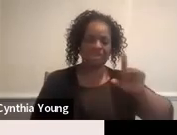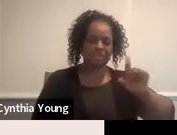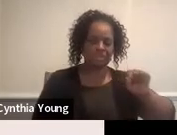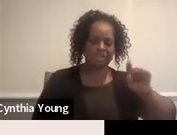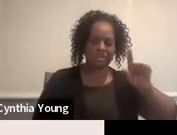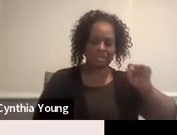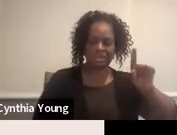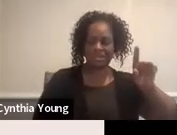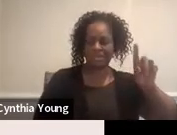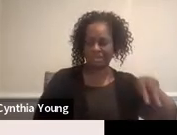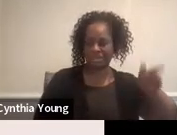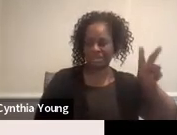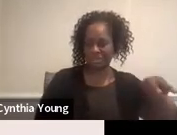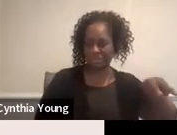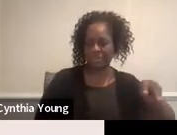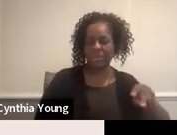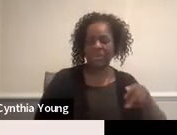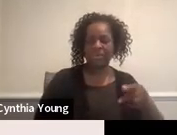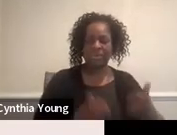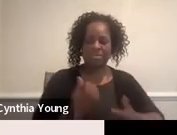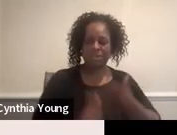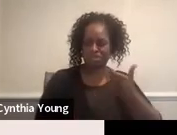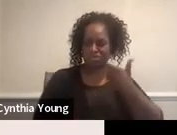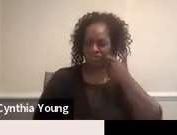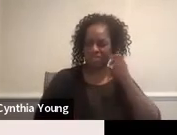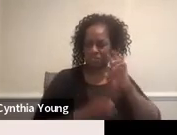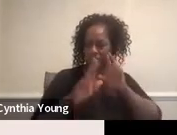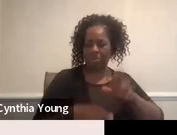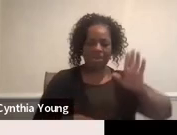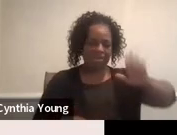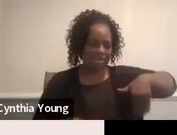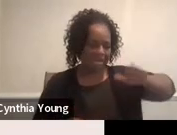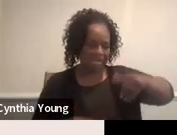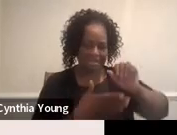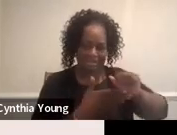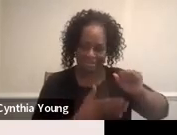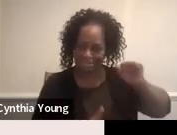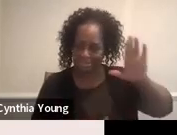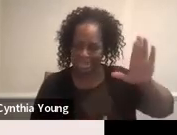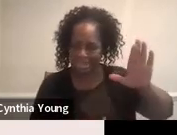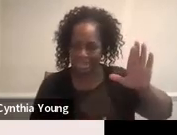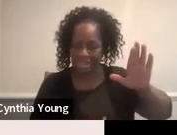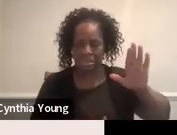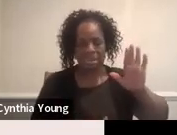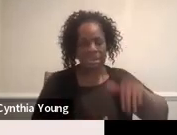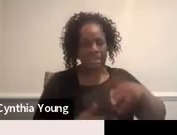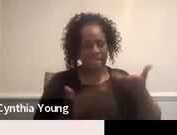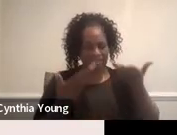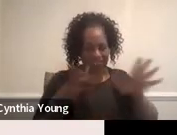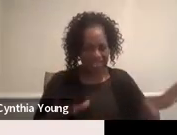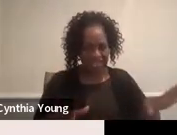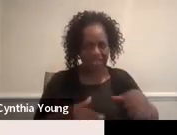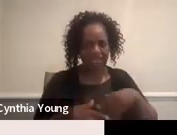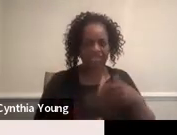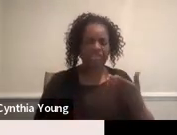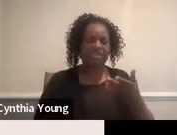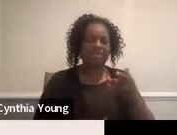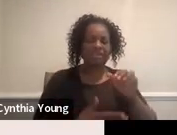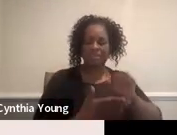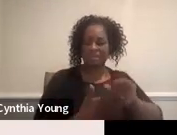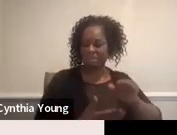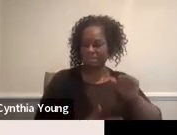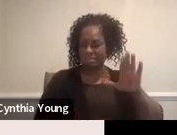The most recent reports aren't up there yet because they're not really final yet. They get submitted to OSEP February